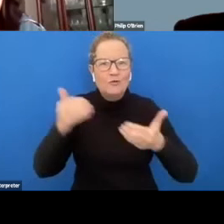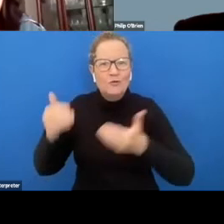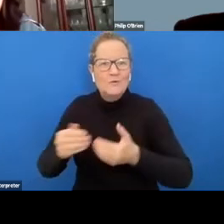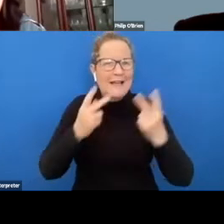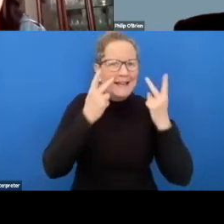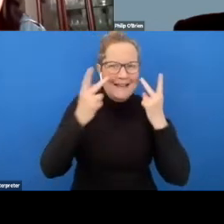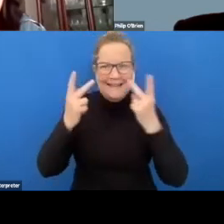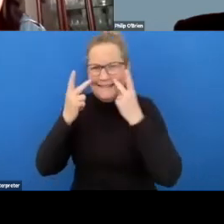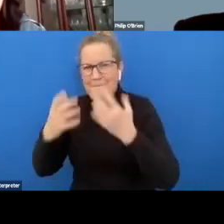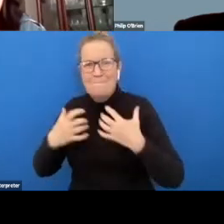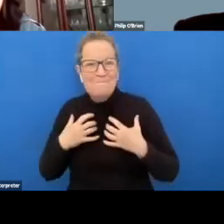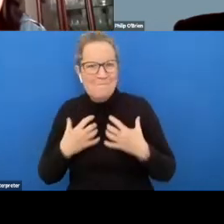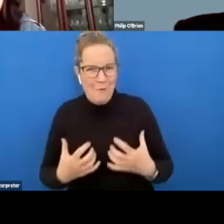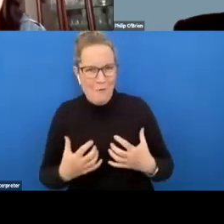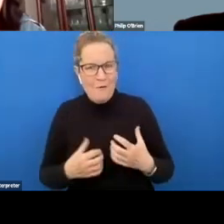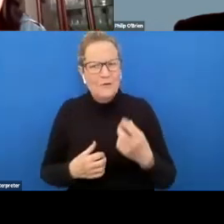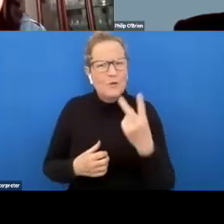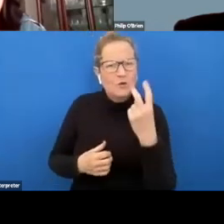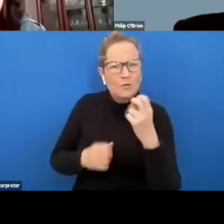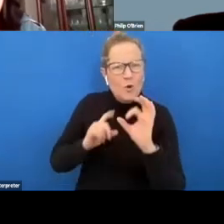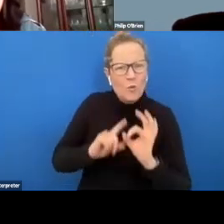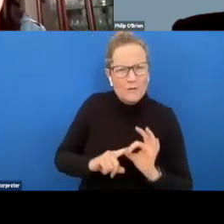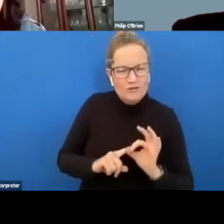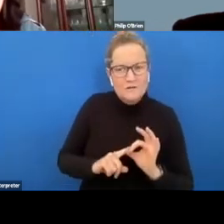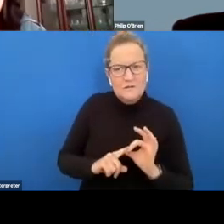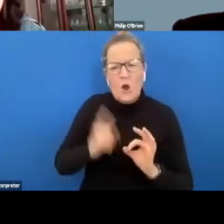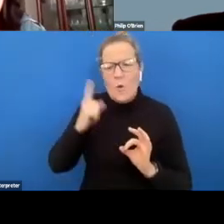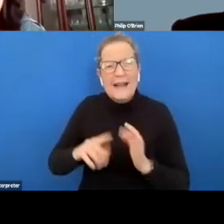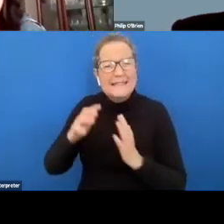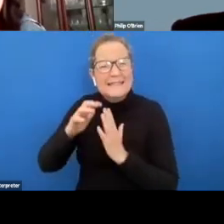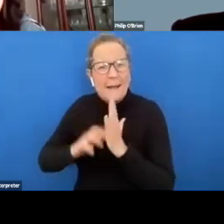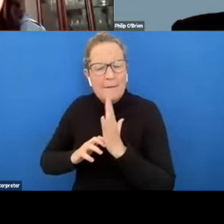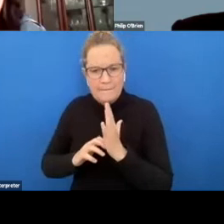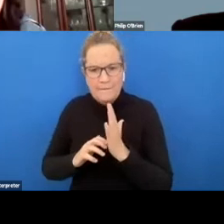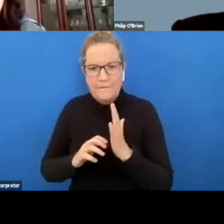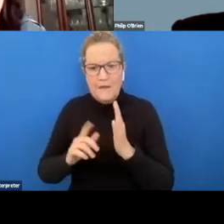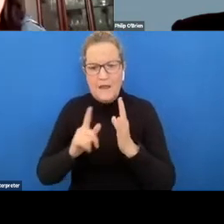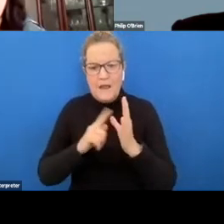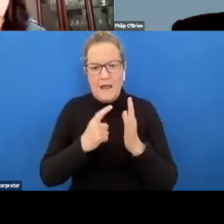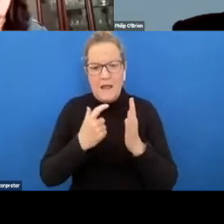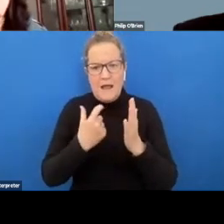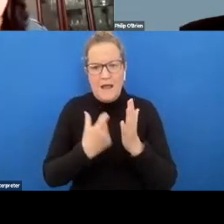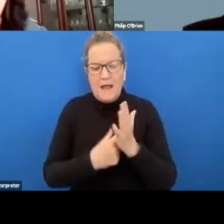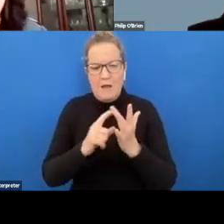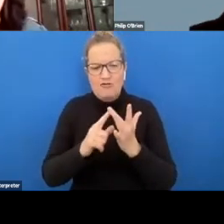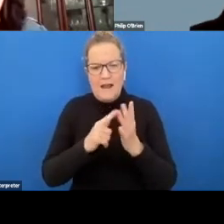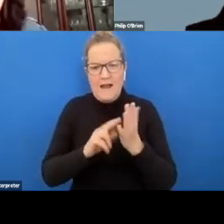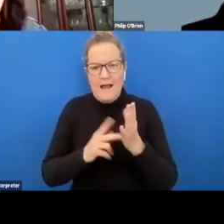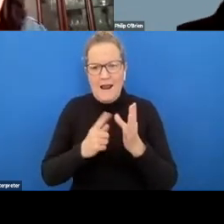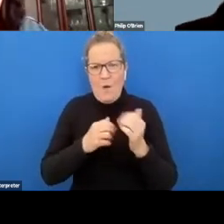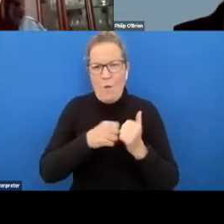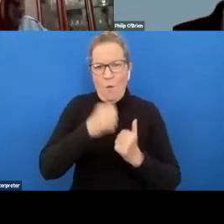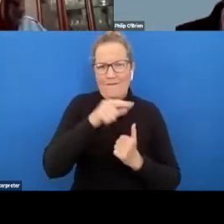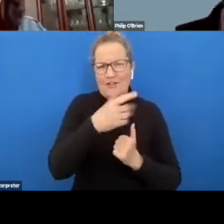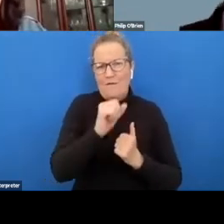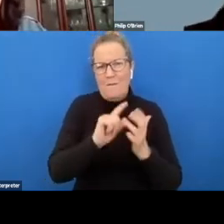um there's a couple more questions in here and statements um ariana's qualified uh that she's from outlook which i actually didn't know i was